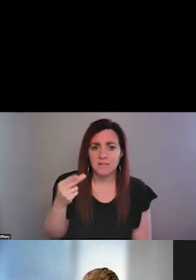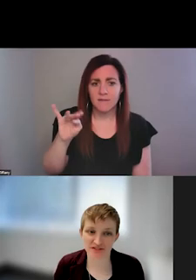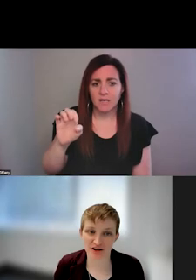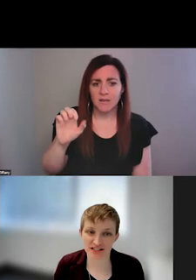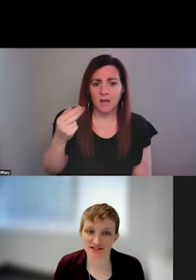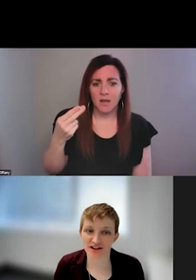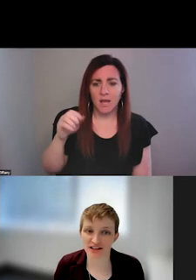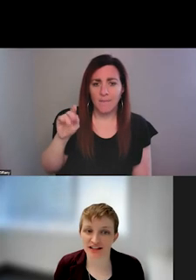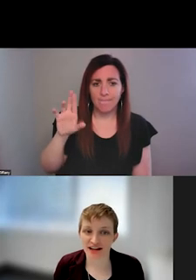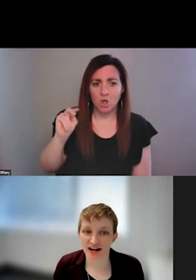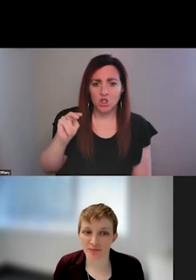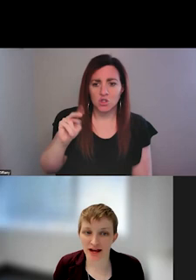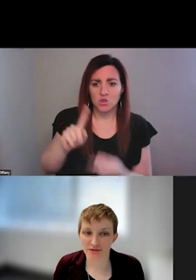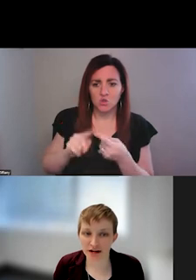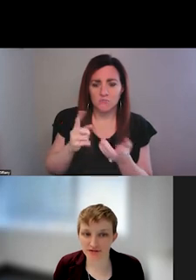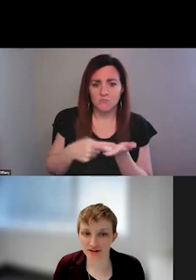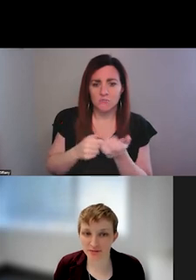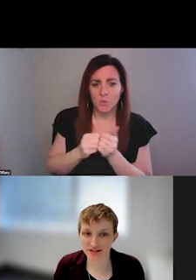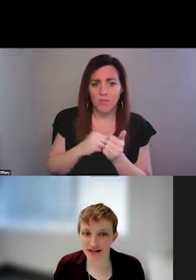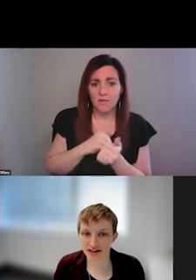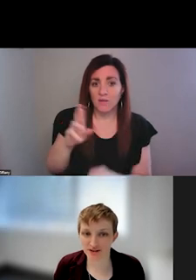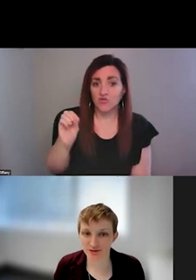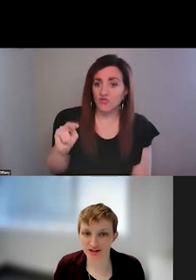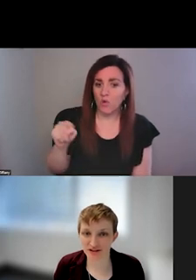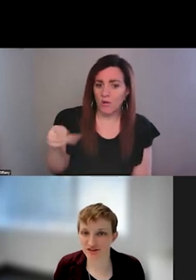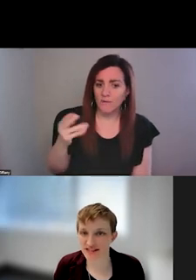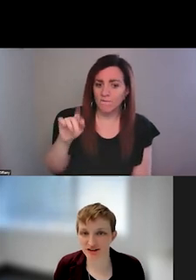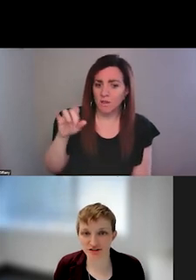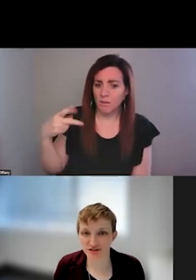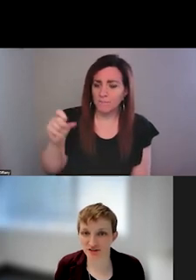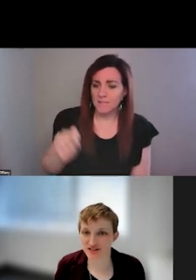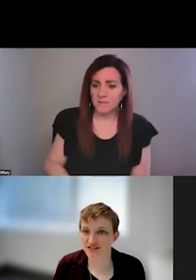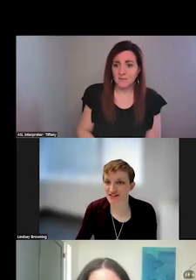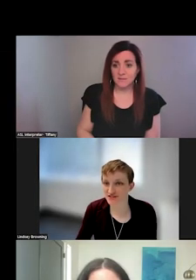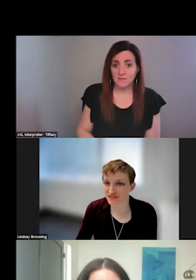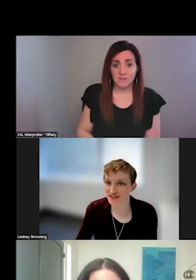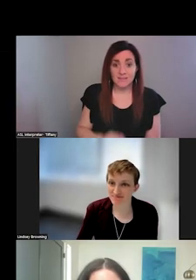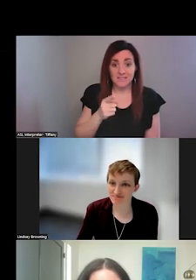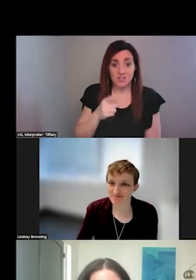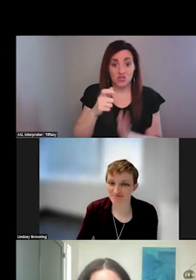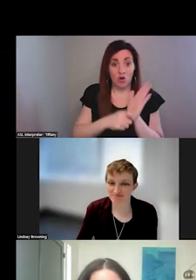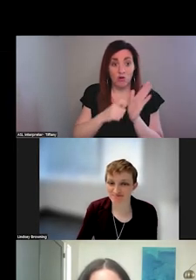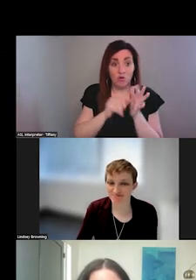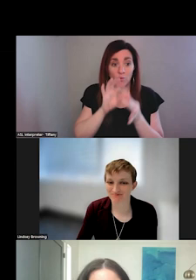the editor in chief of crisis talk, um, and Ron Phillips, uh, who this week's article focuses on. Stephanie,